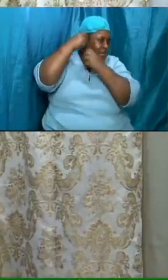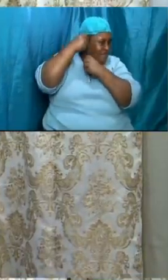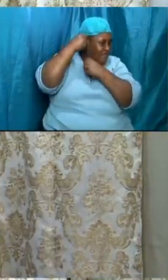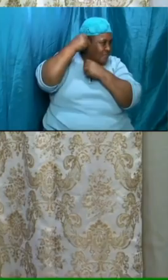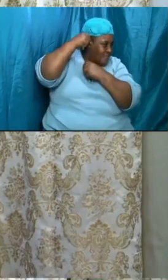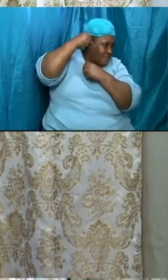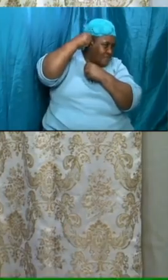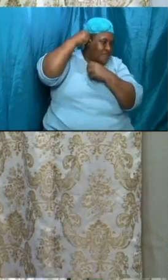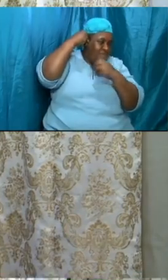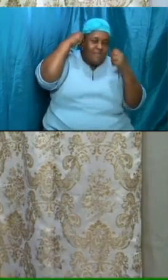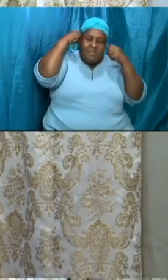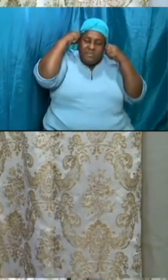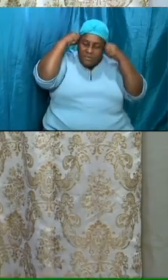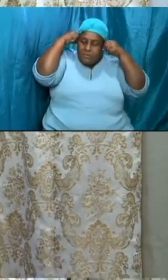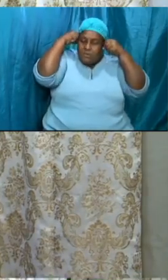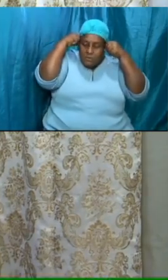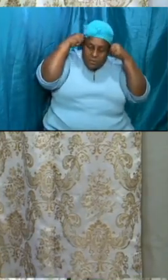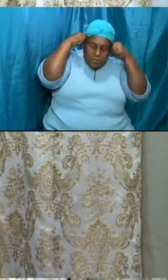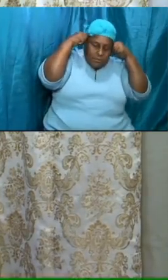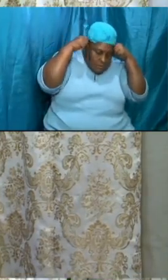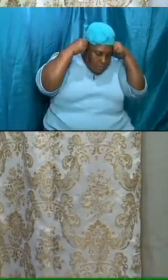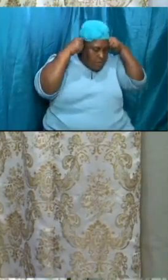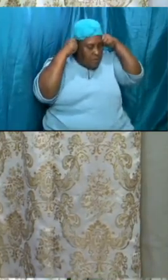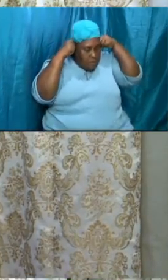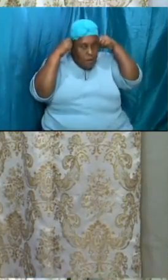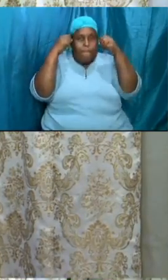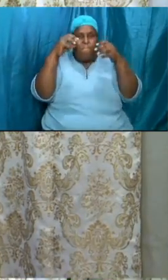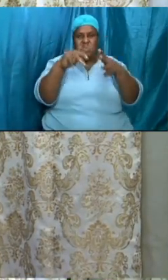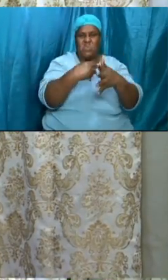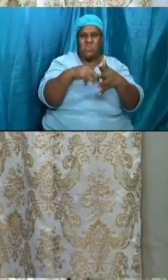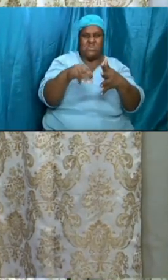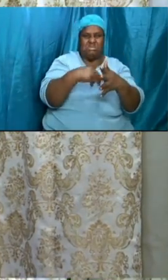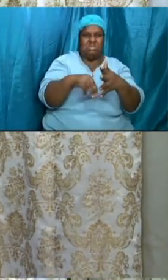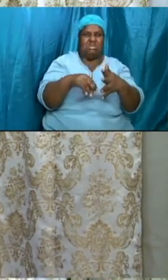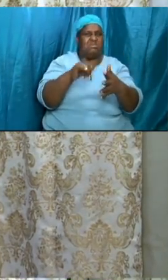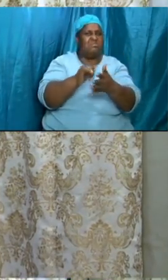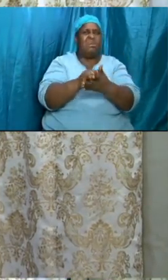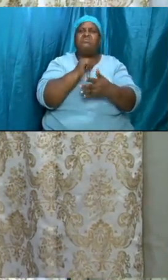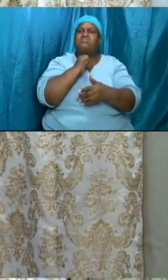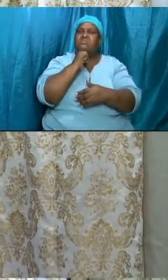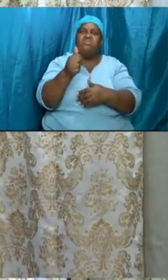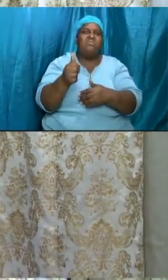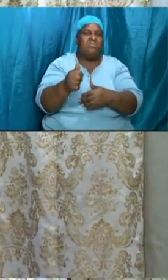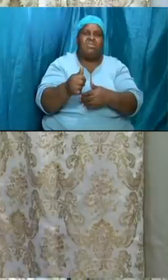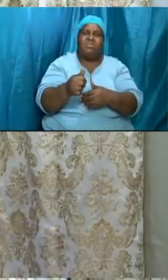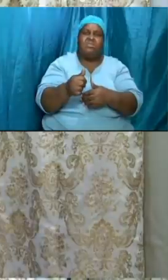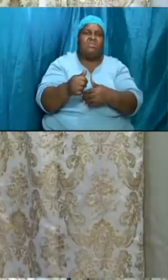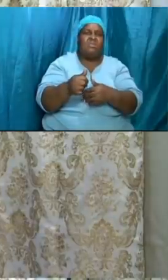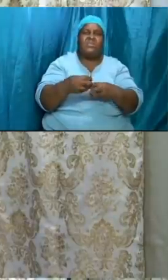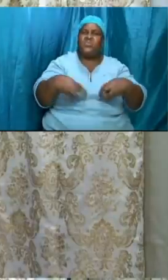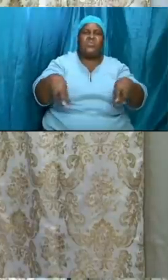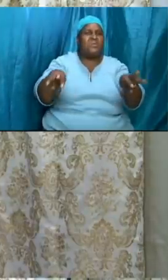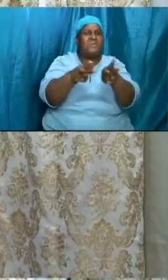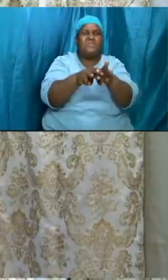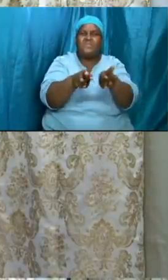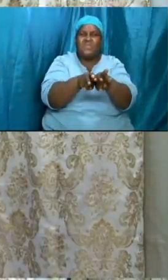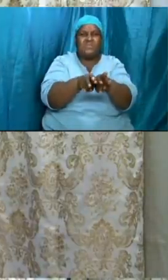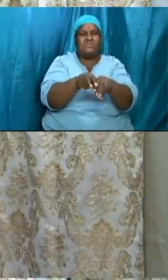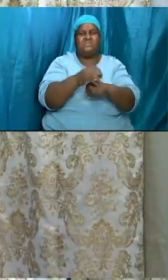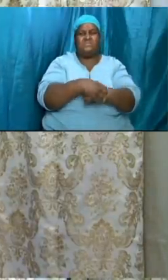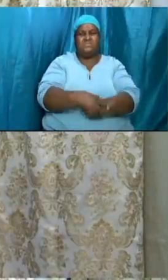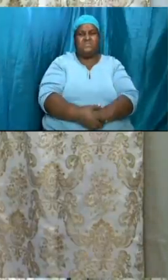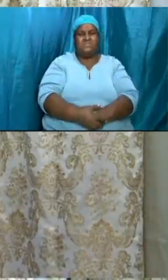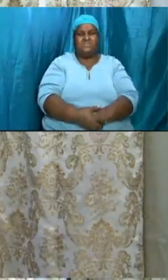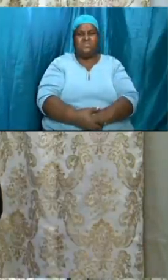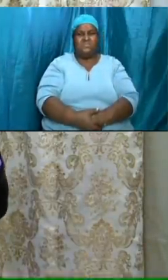god sees them i would rather to give up these things for a few moments a few years